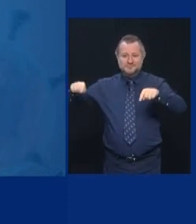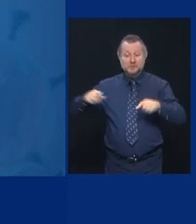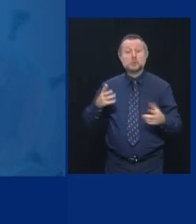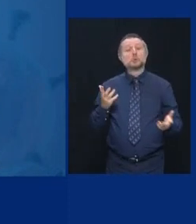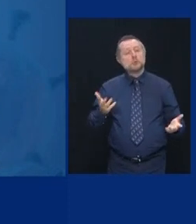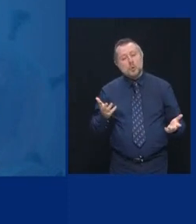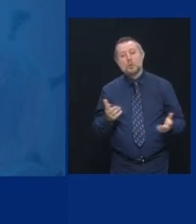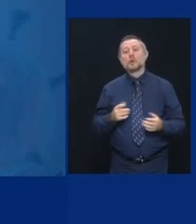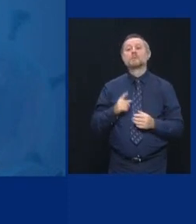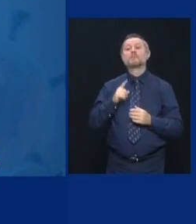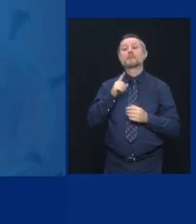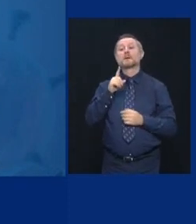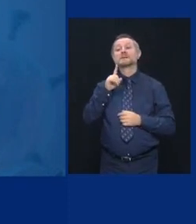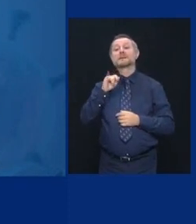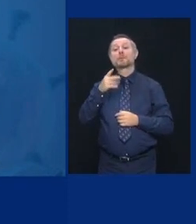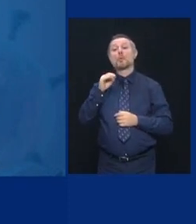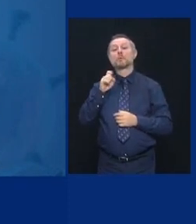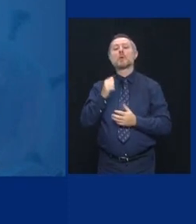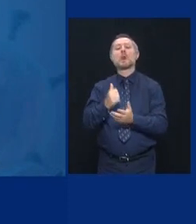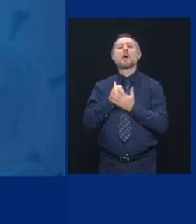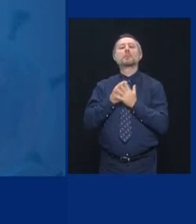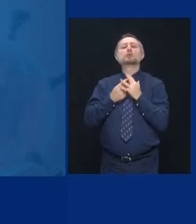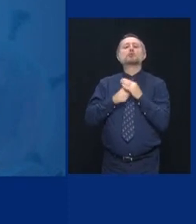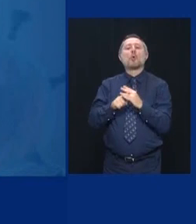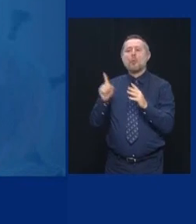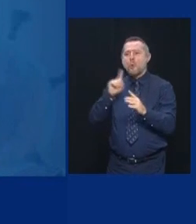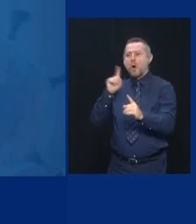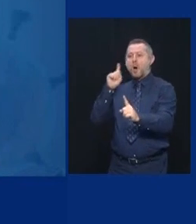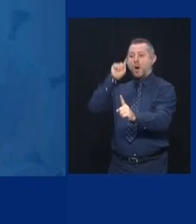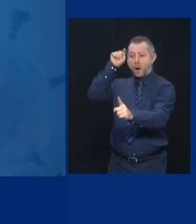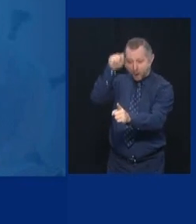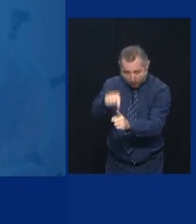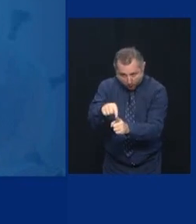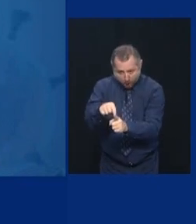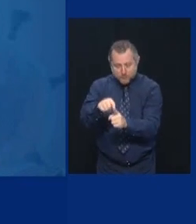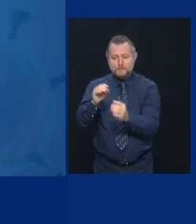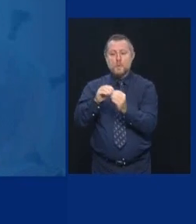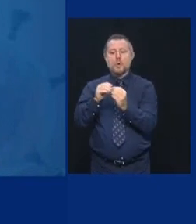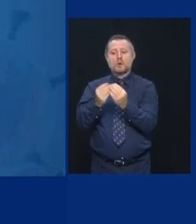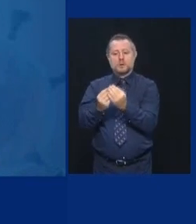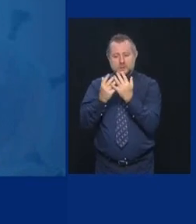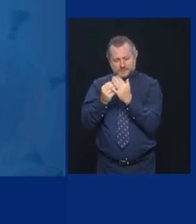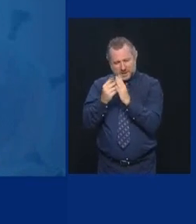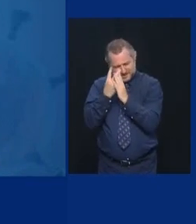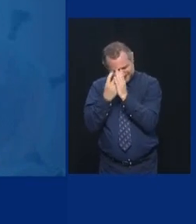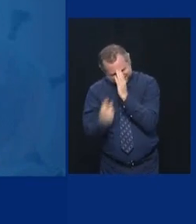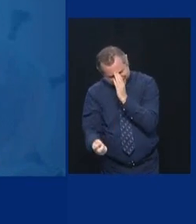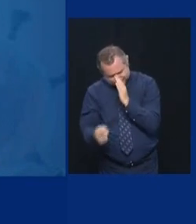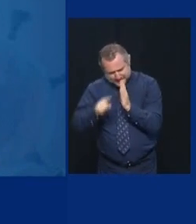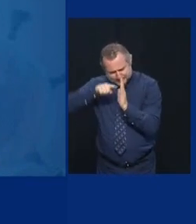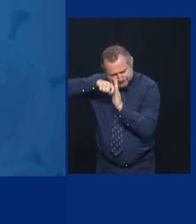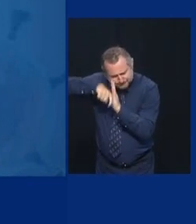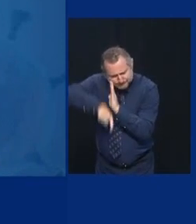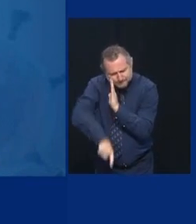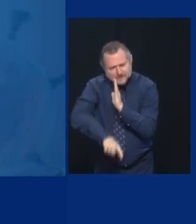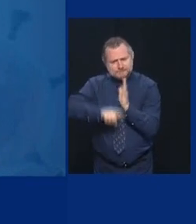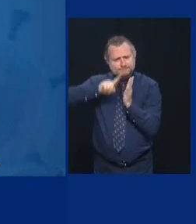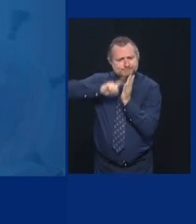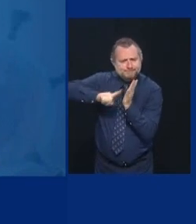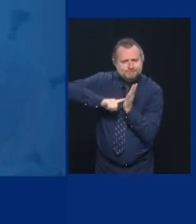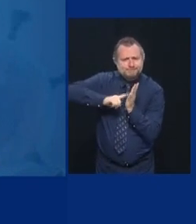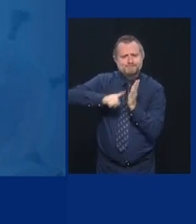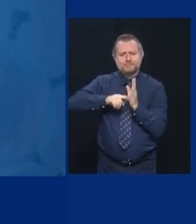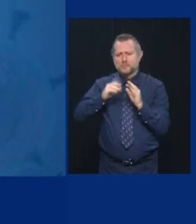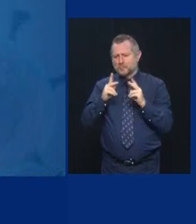starting place, but we then want to have a team of epidemiologists specialists